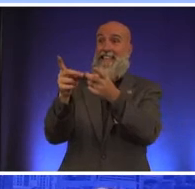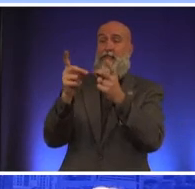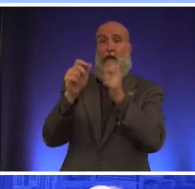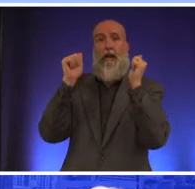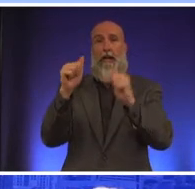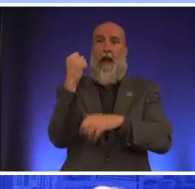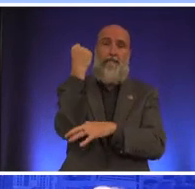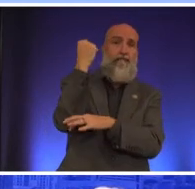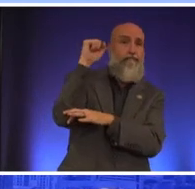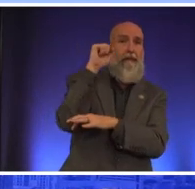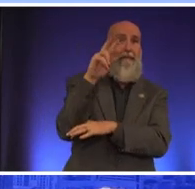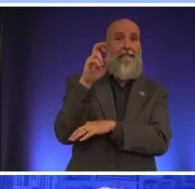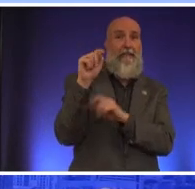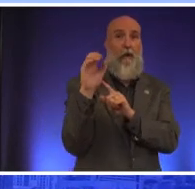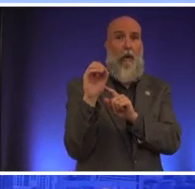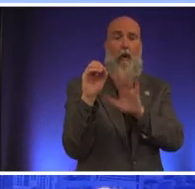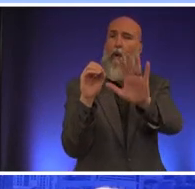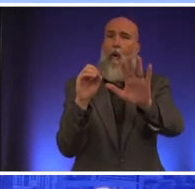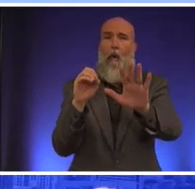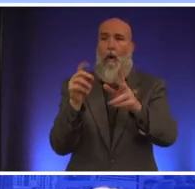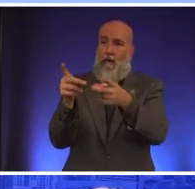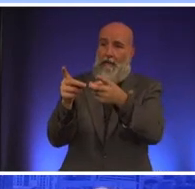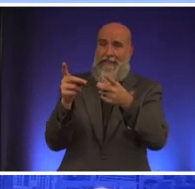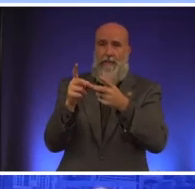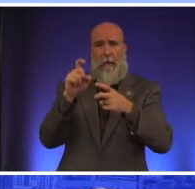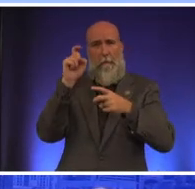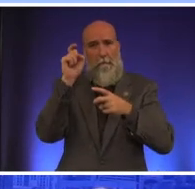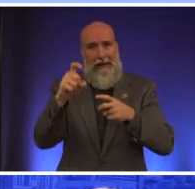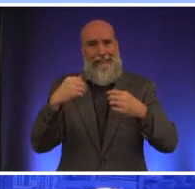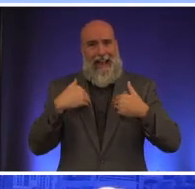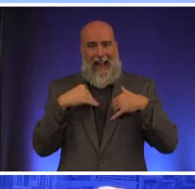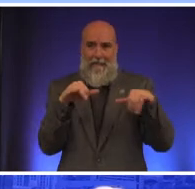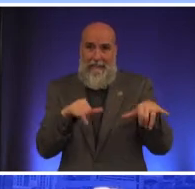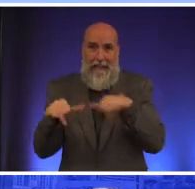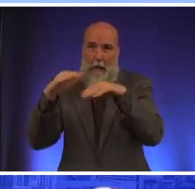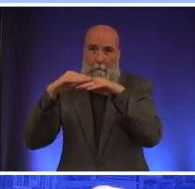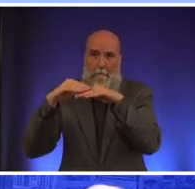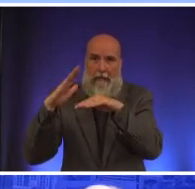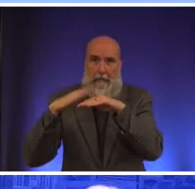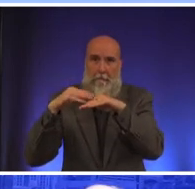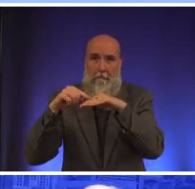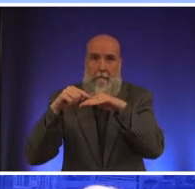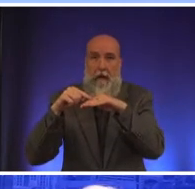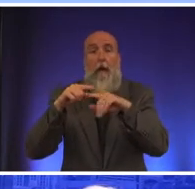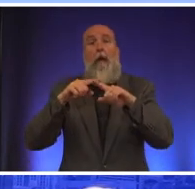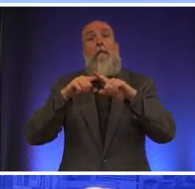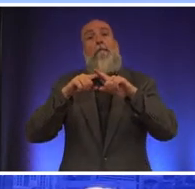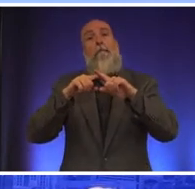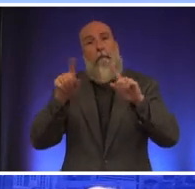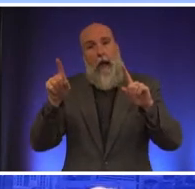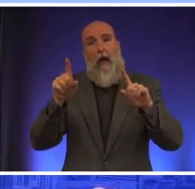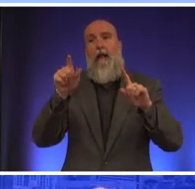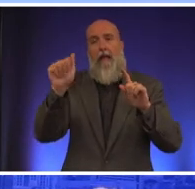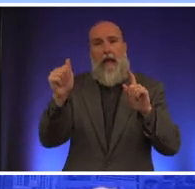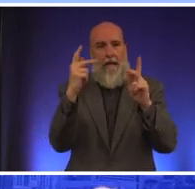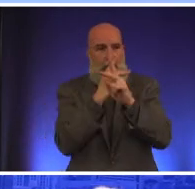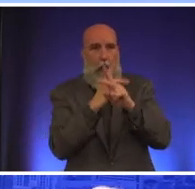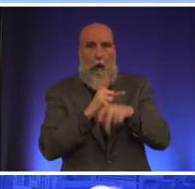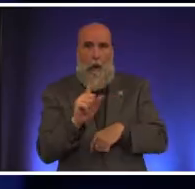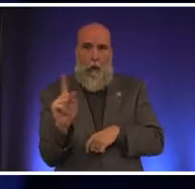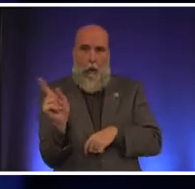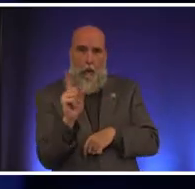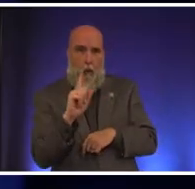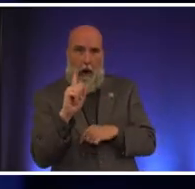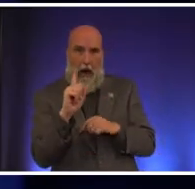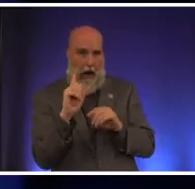the districts have to meet a certain baseline but they can help us work out where that density